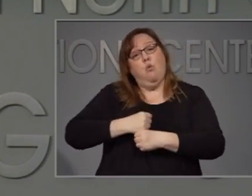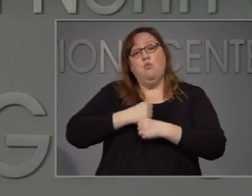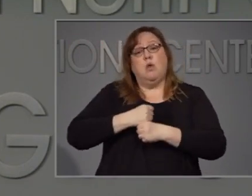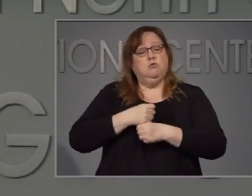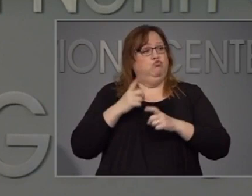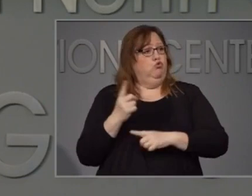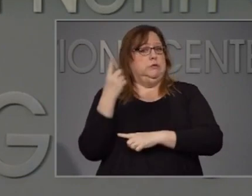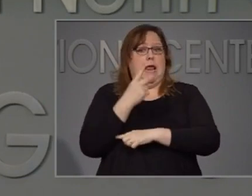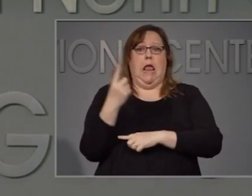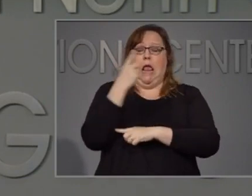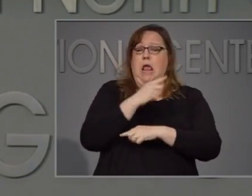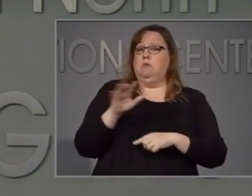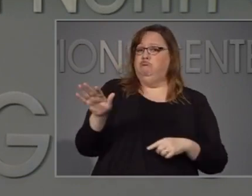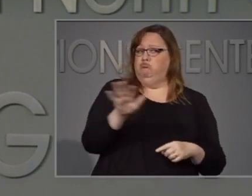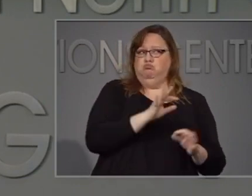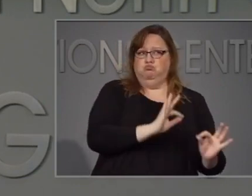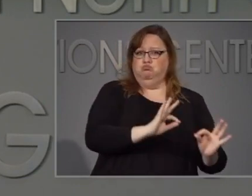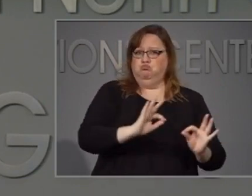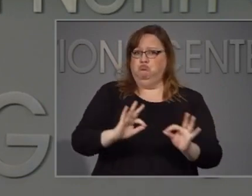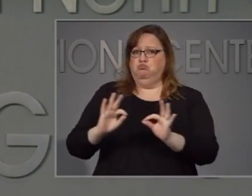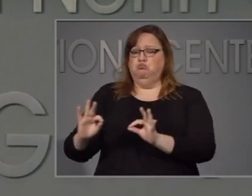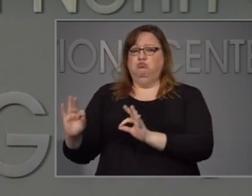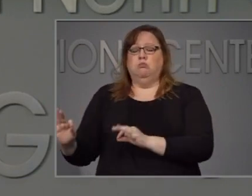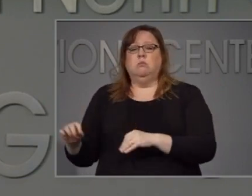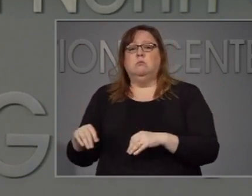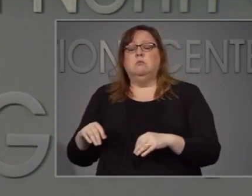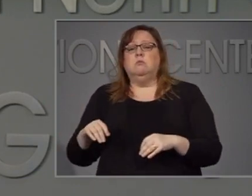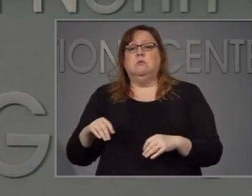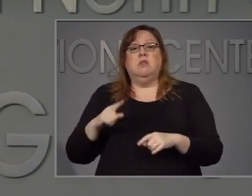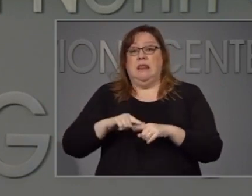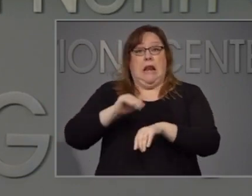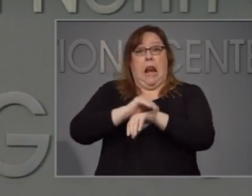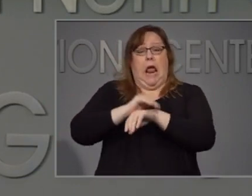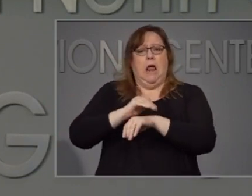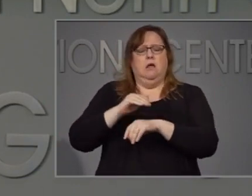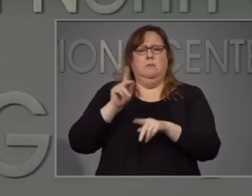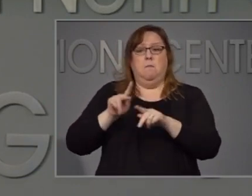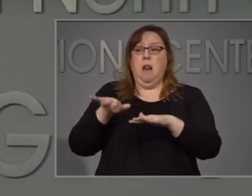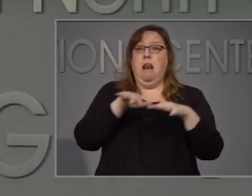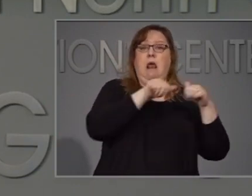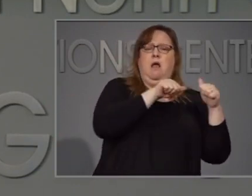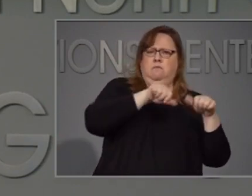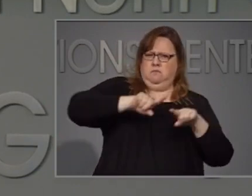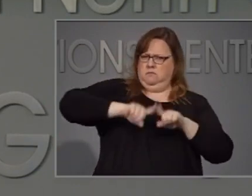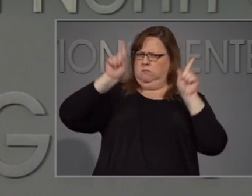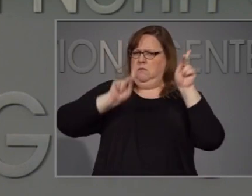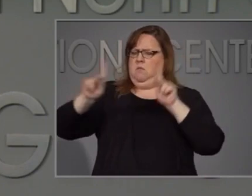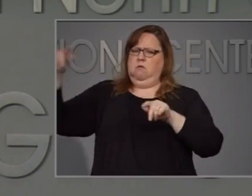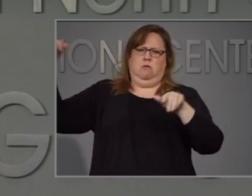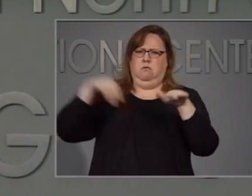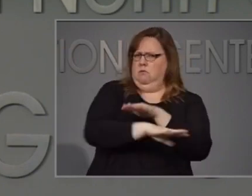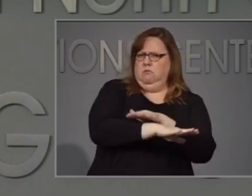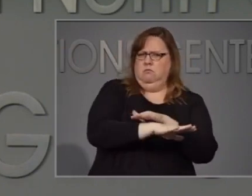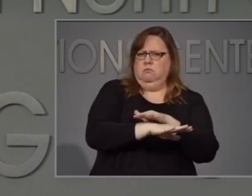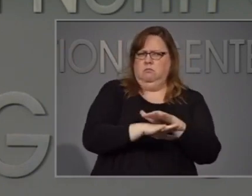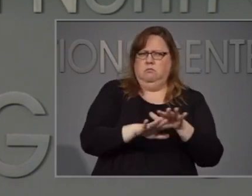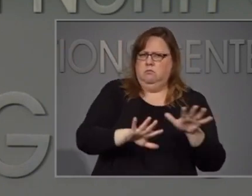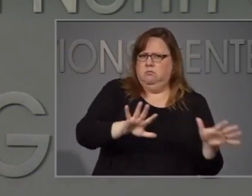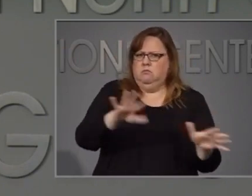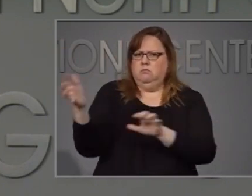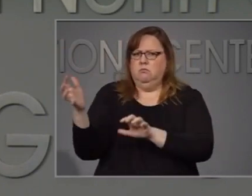cities, and at night, different people came in, and they have various strategies